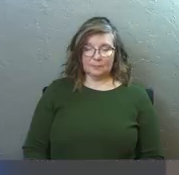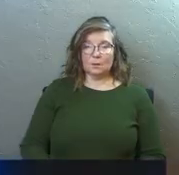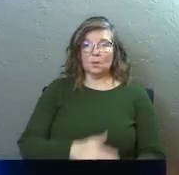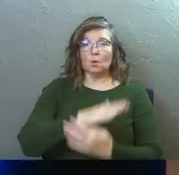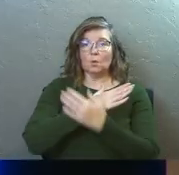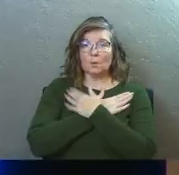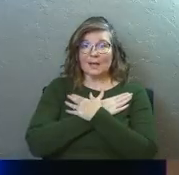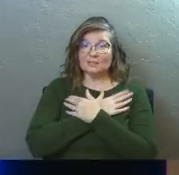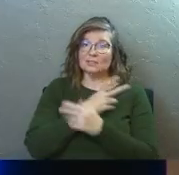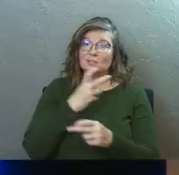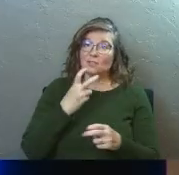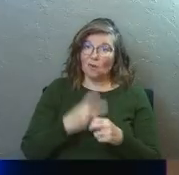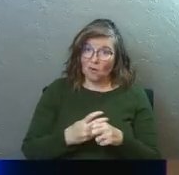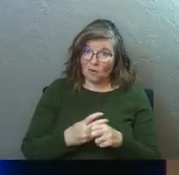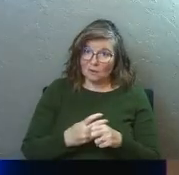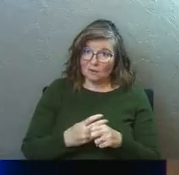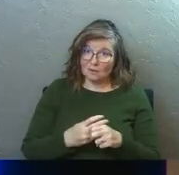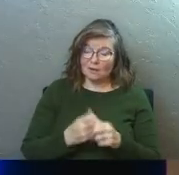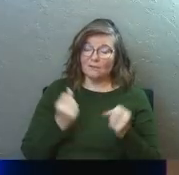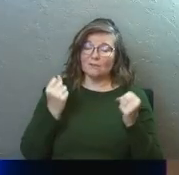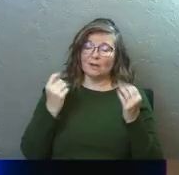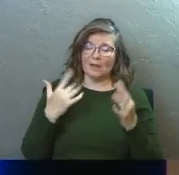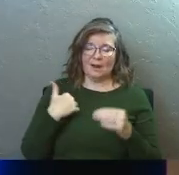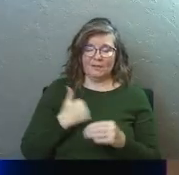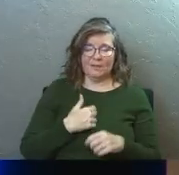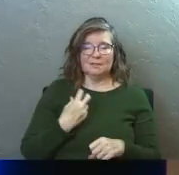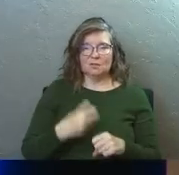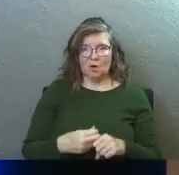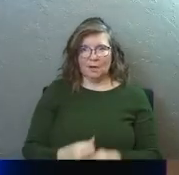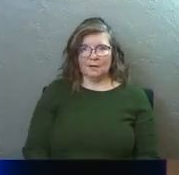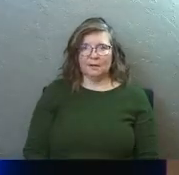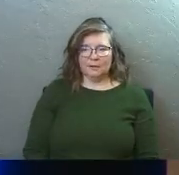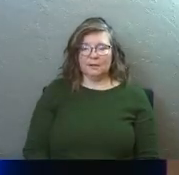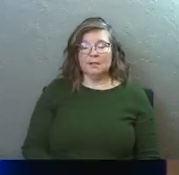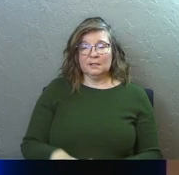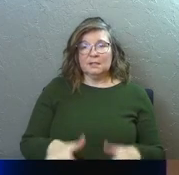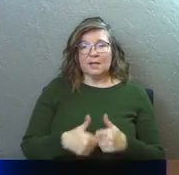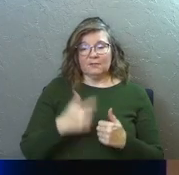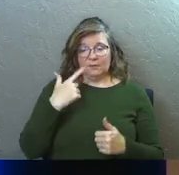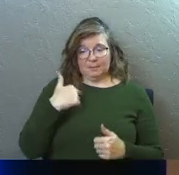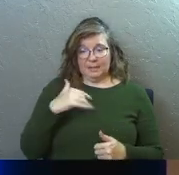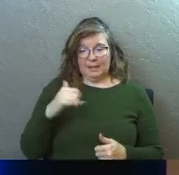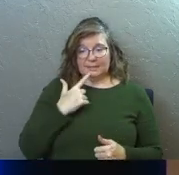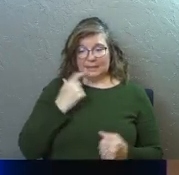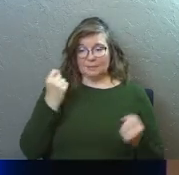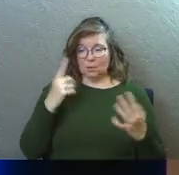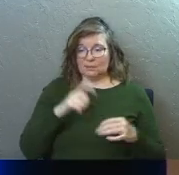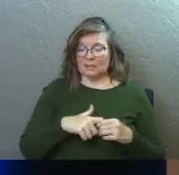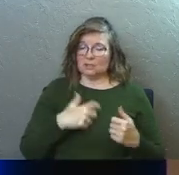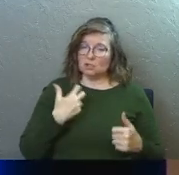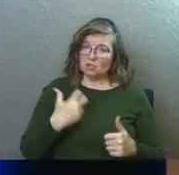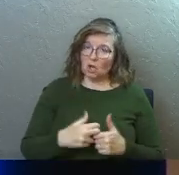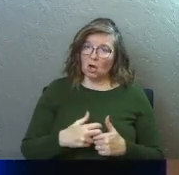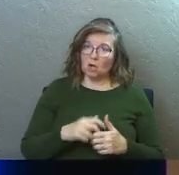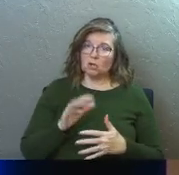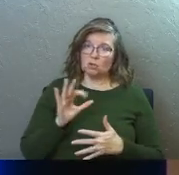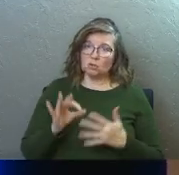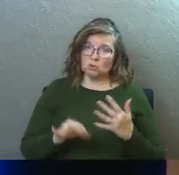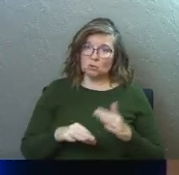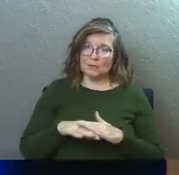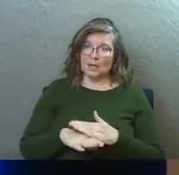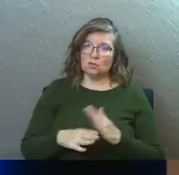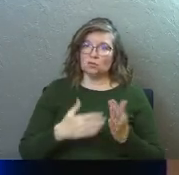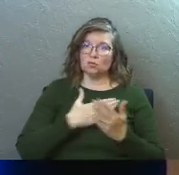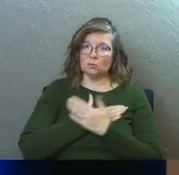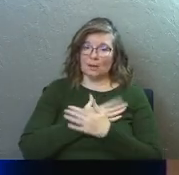Rest is hard for a lot of us, at least. This is a challenge for me. Like I've said multiple times, it's hard to choose to